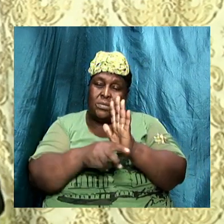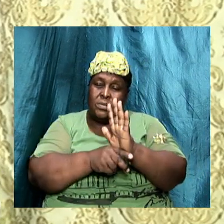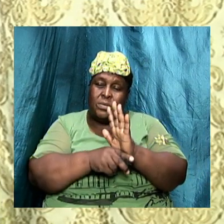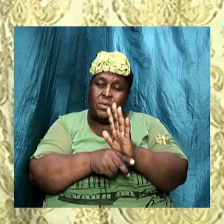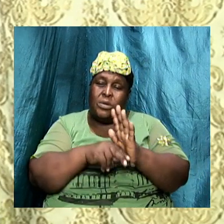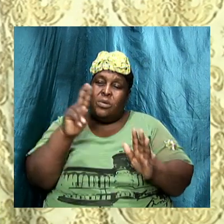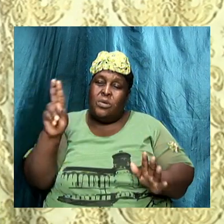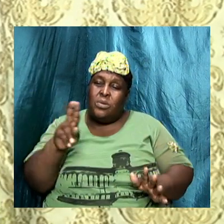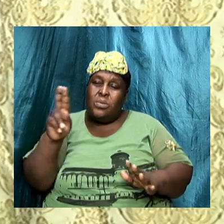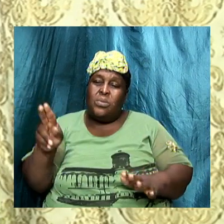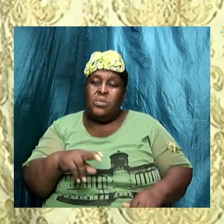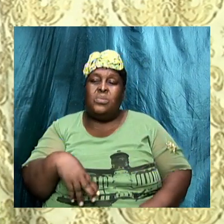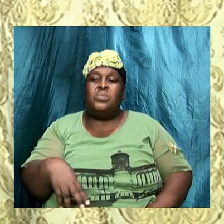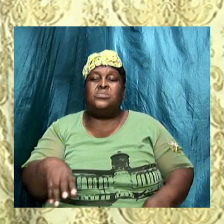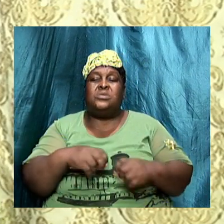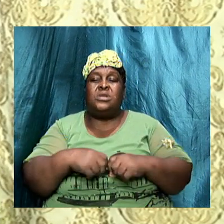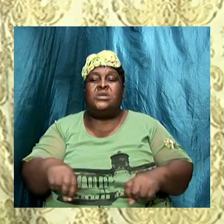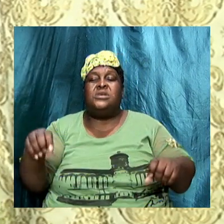of sin